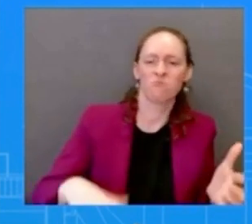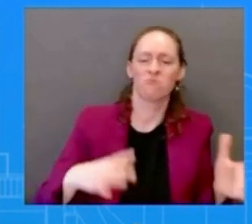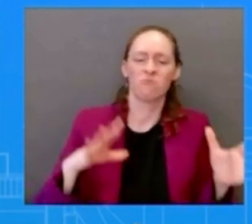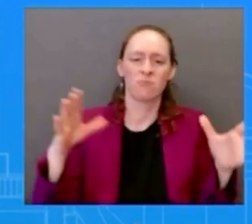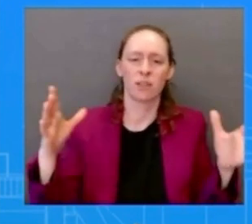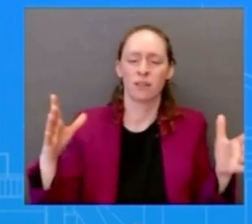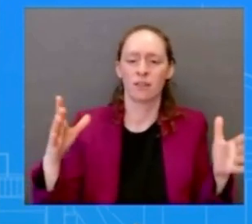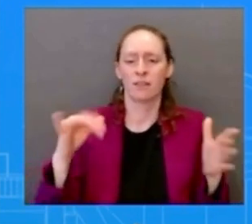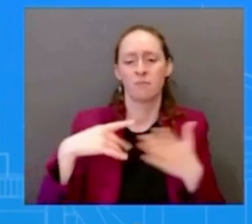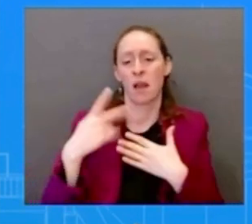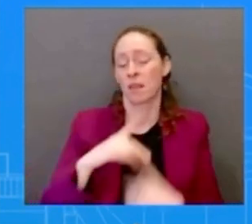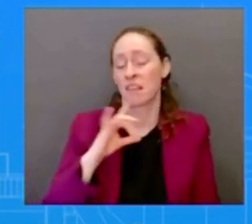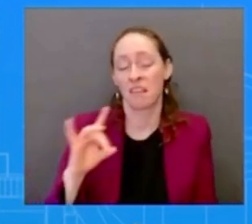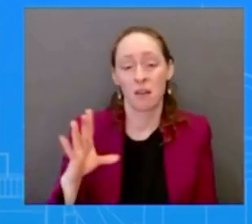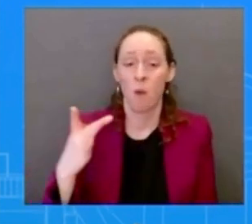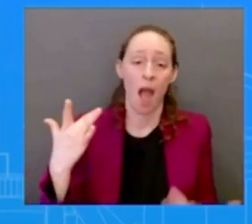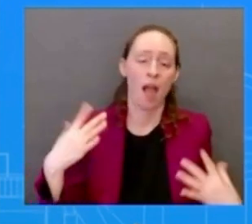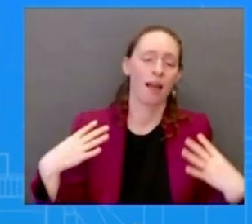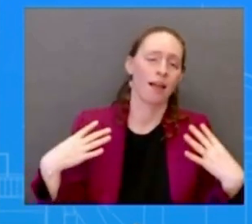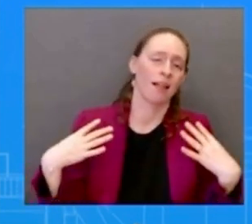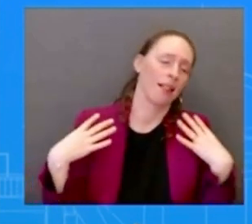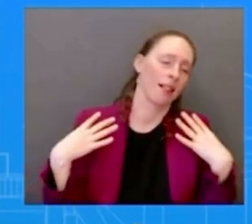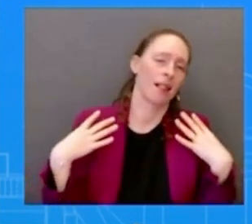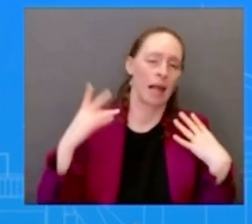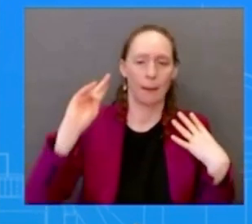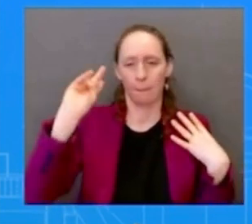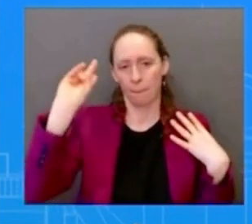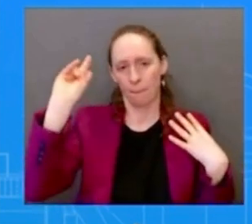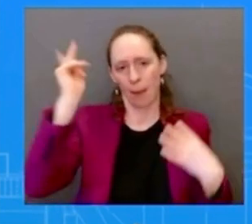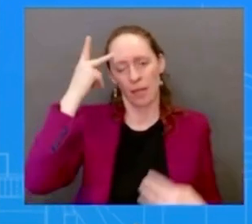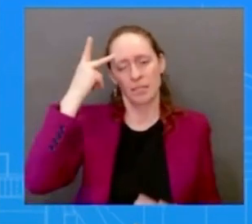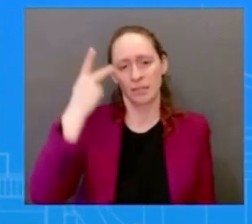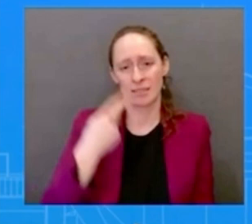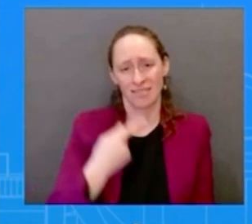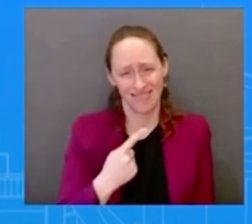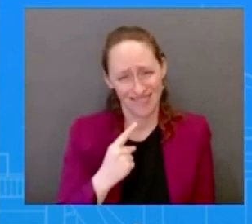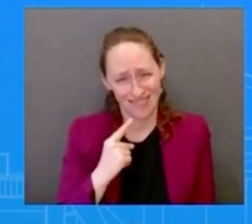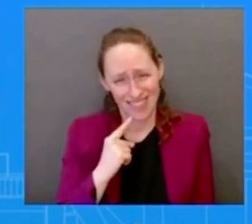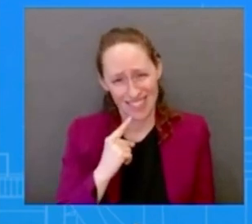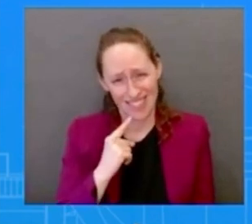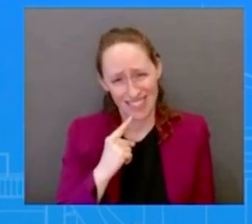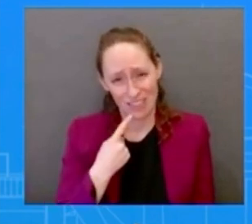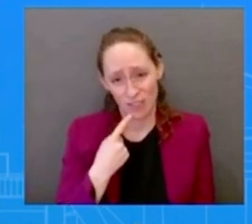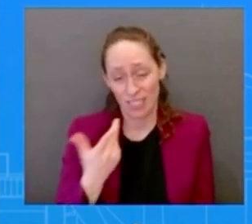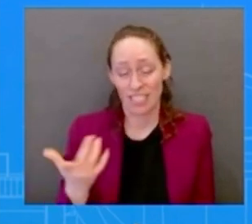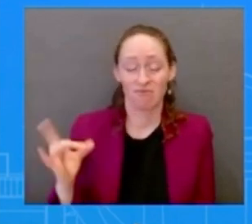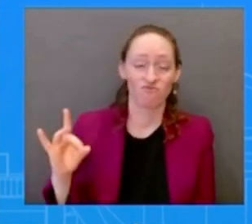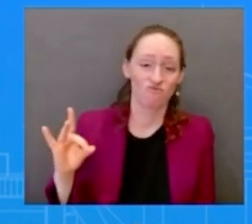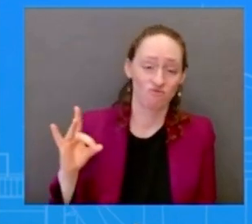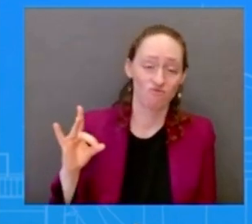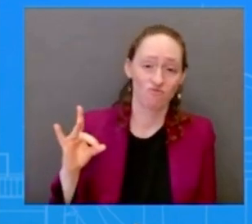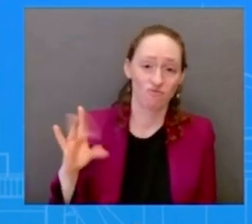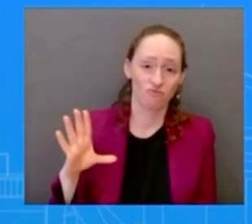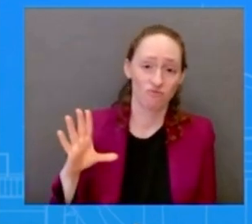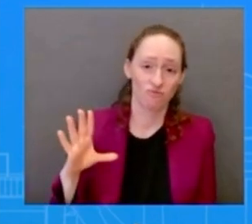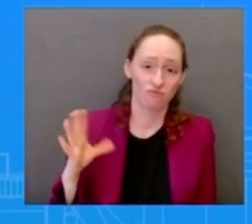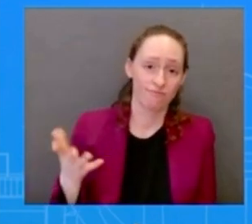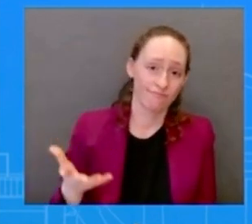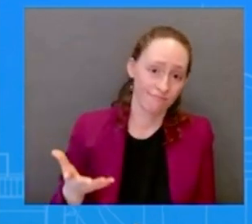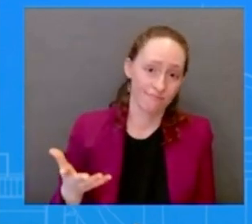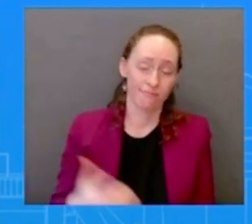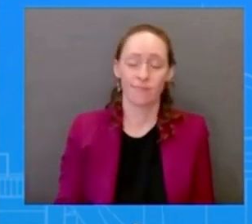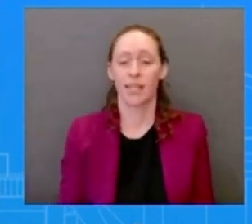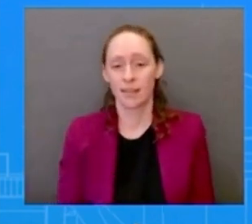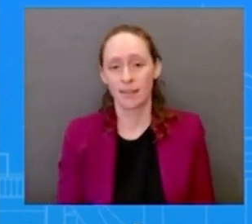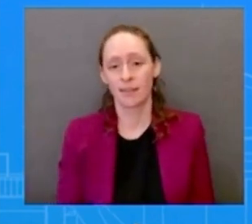they're not serious about and it is unfortunate look we're going to secure the border and do the work